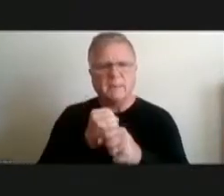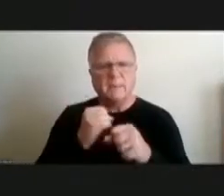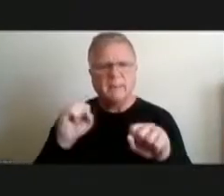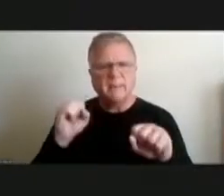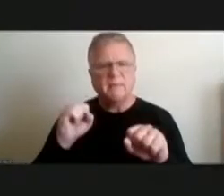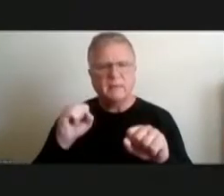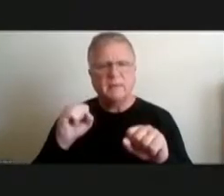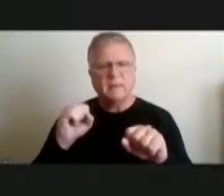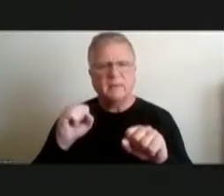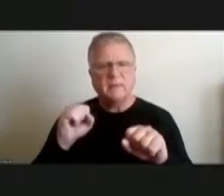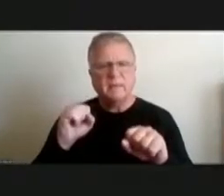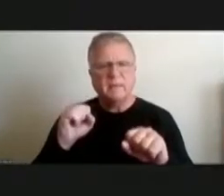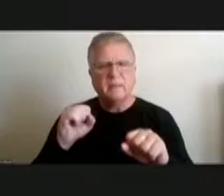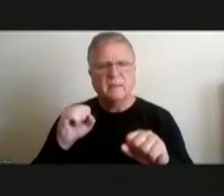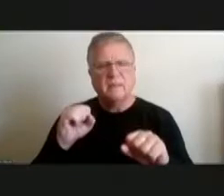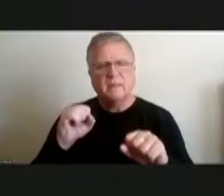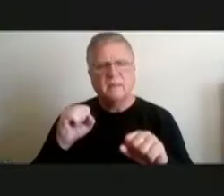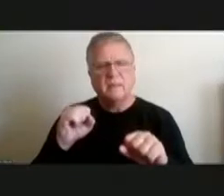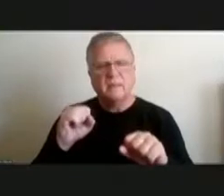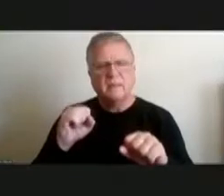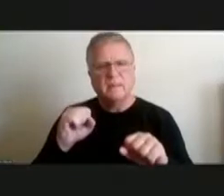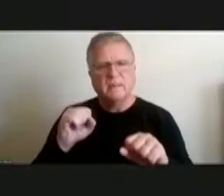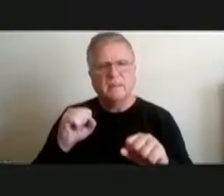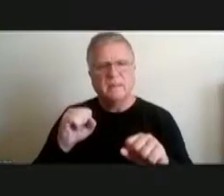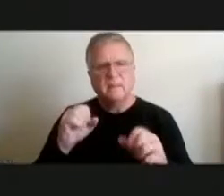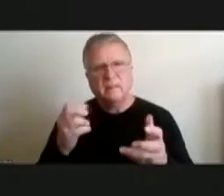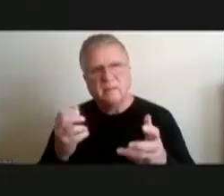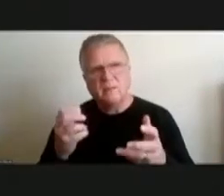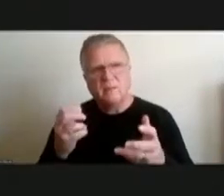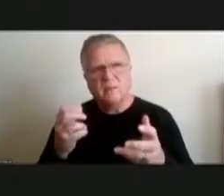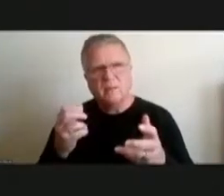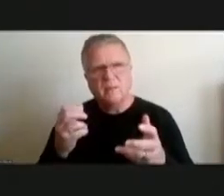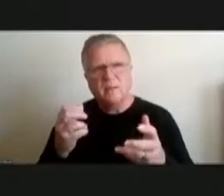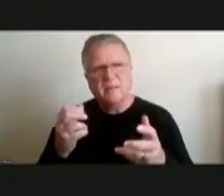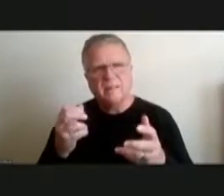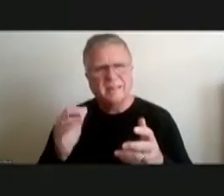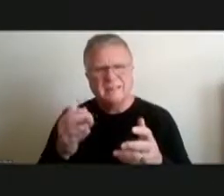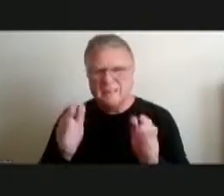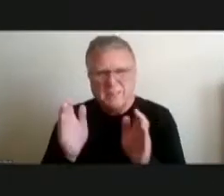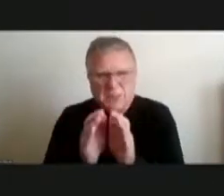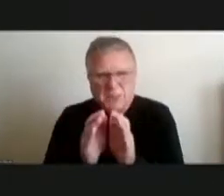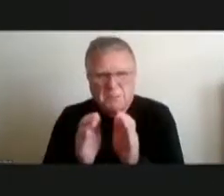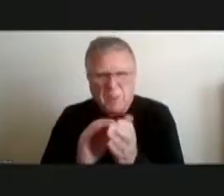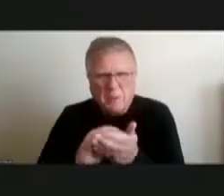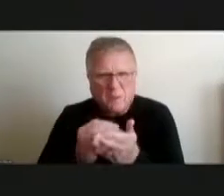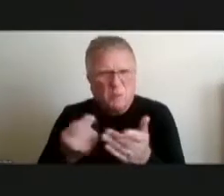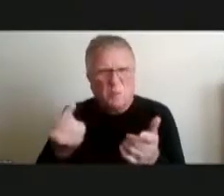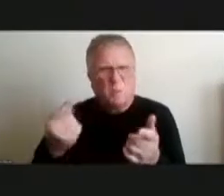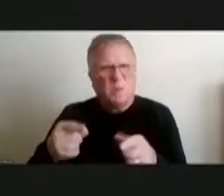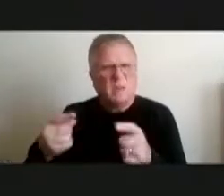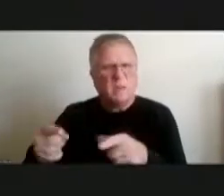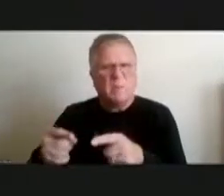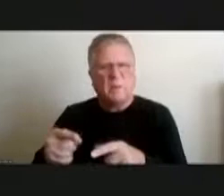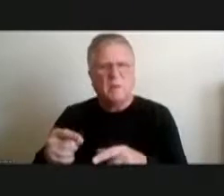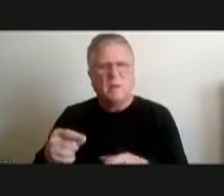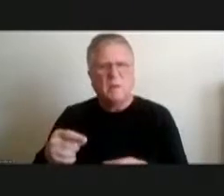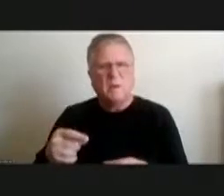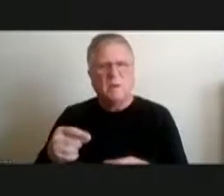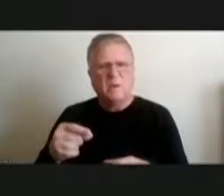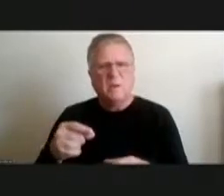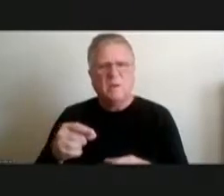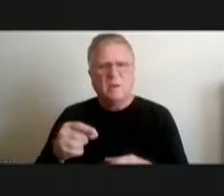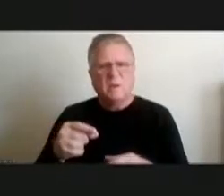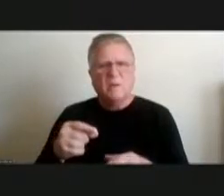you know it seems small amount so what's going on here we put in like say for a retired